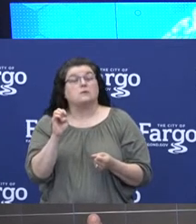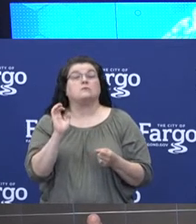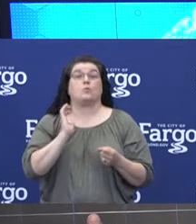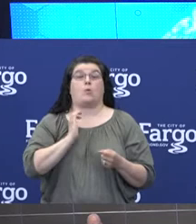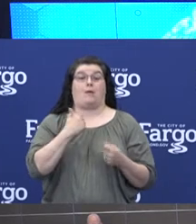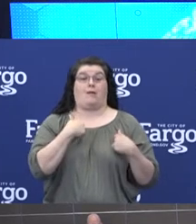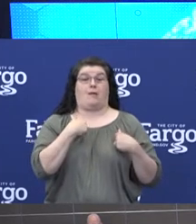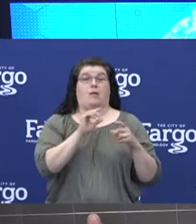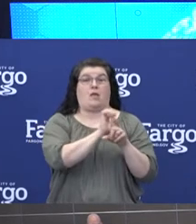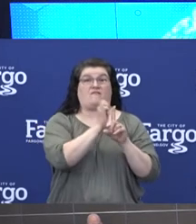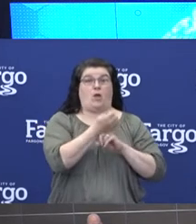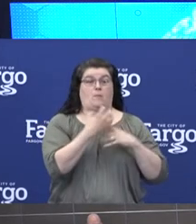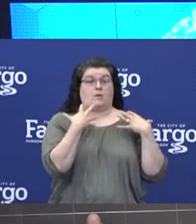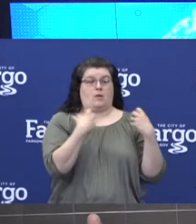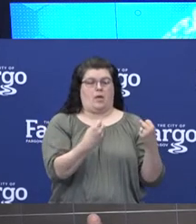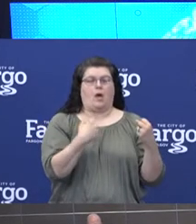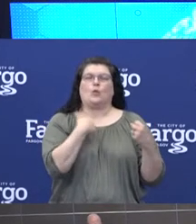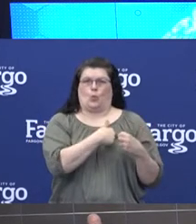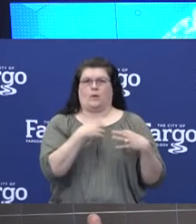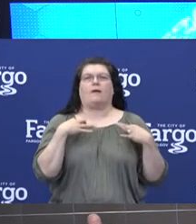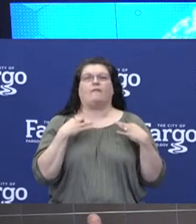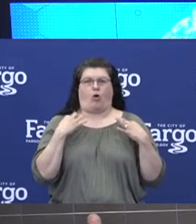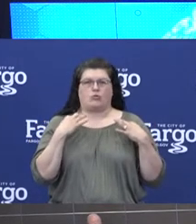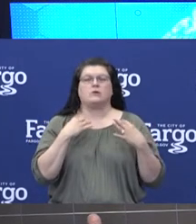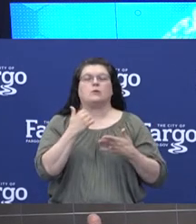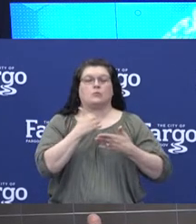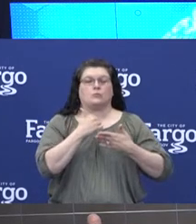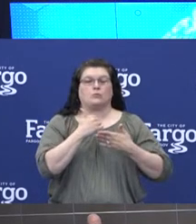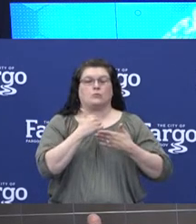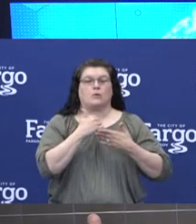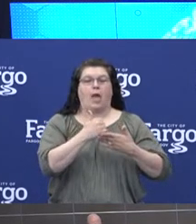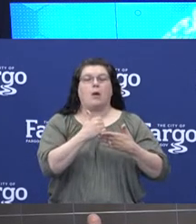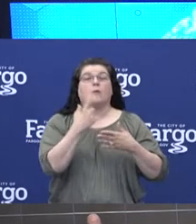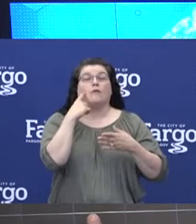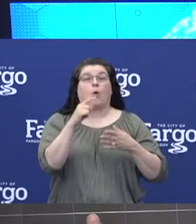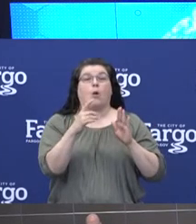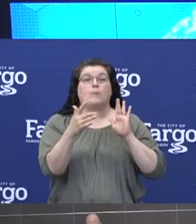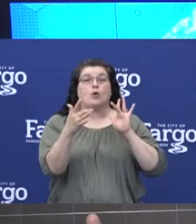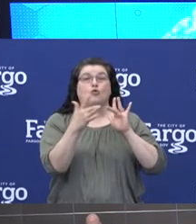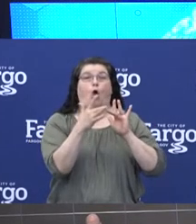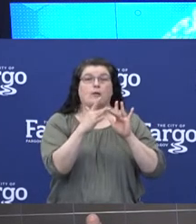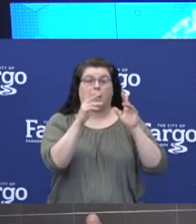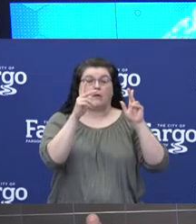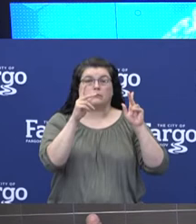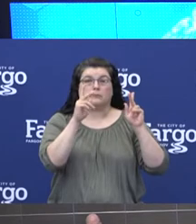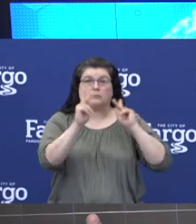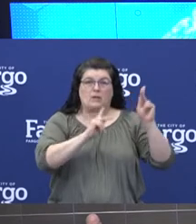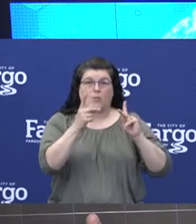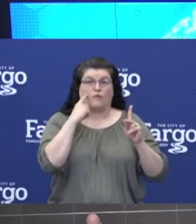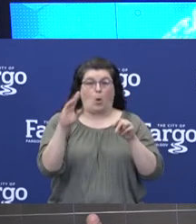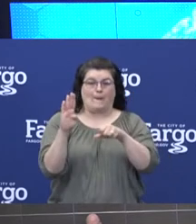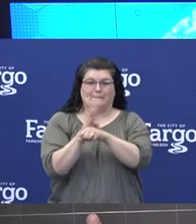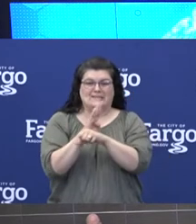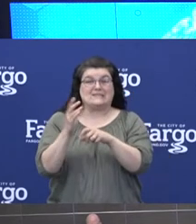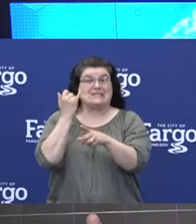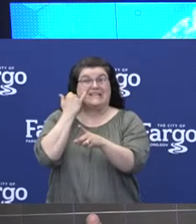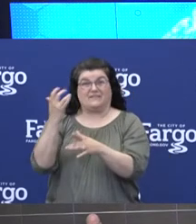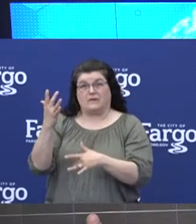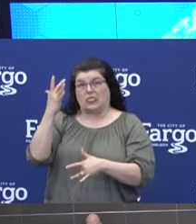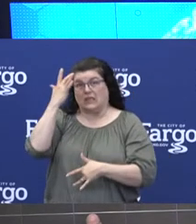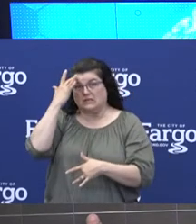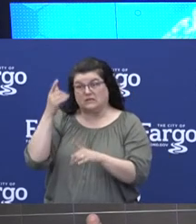has volunteered to be one of the primary contacts to businesses that may have positive cases